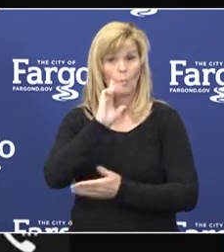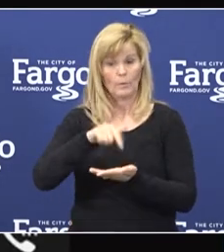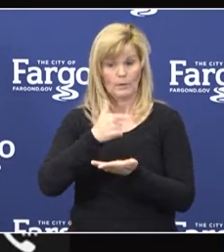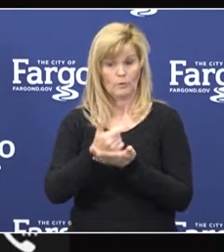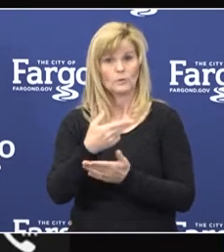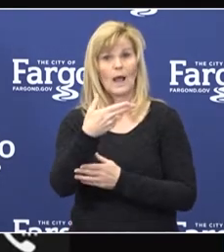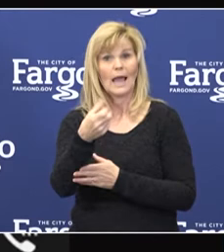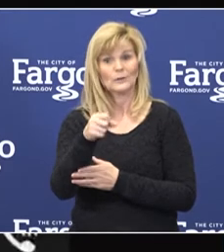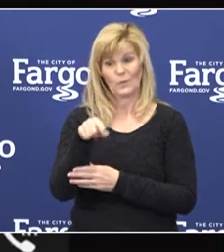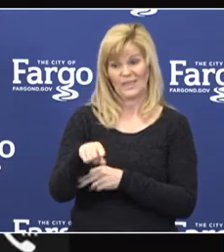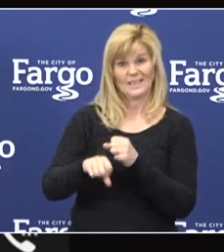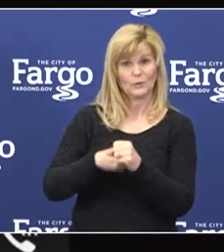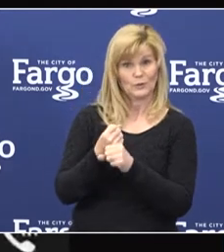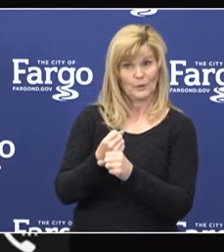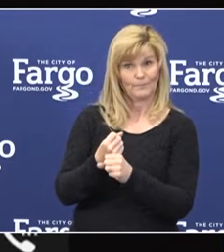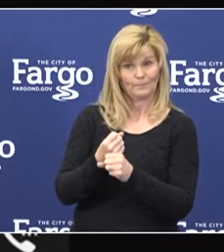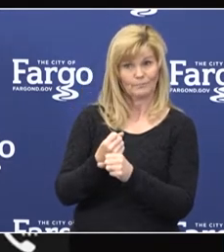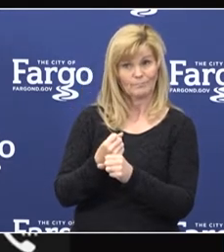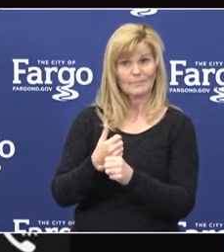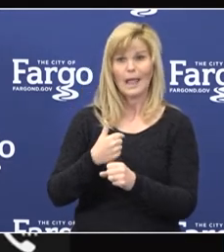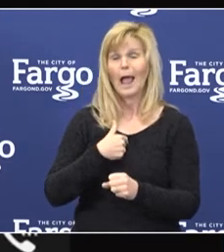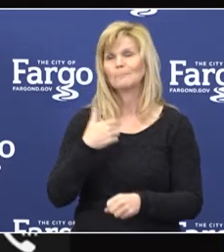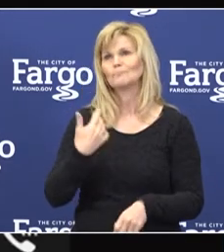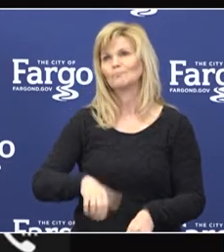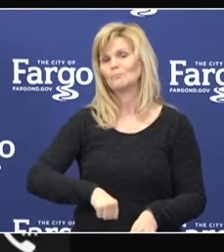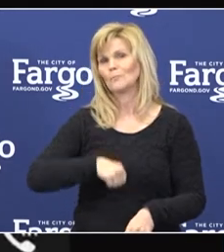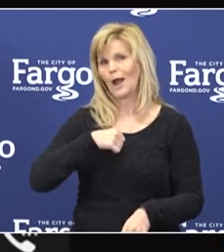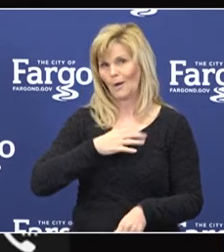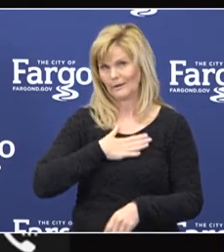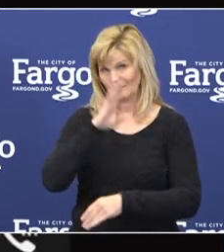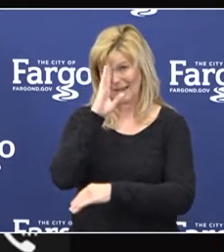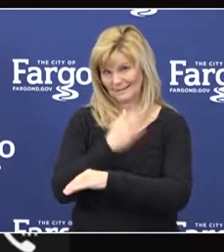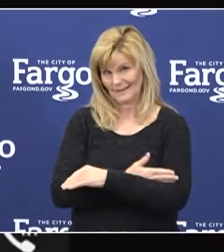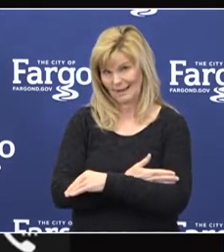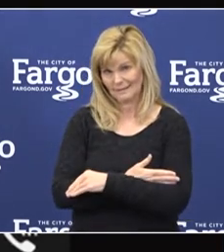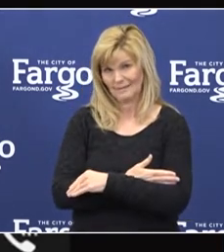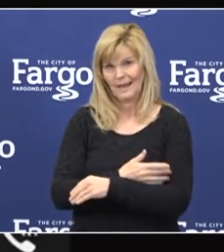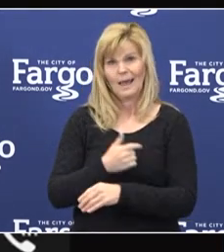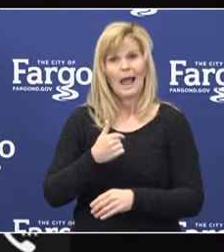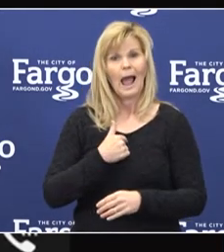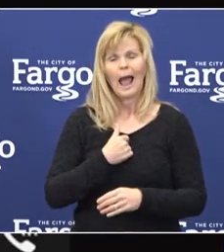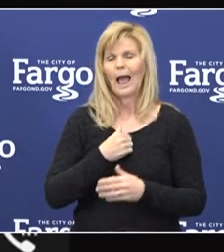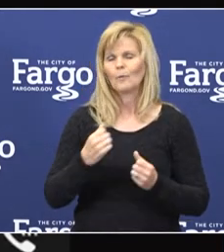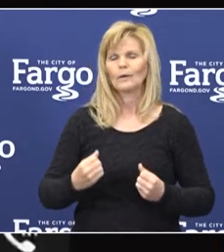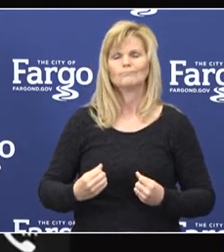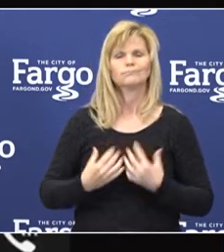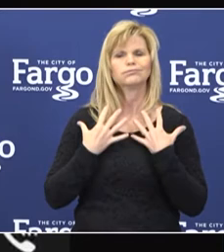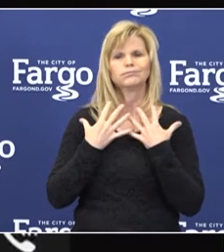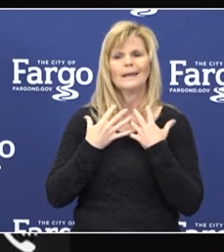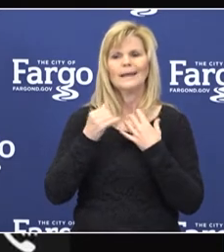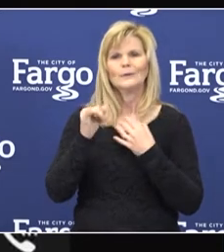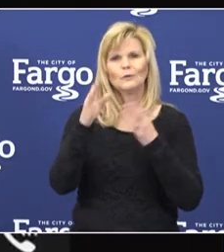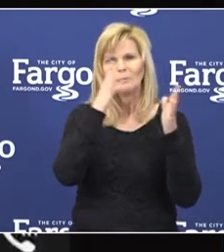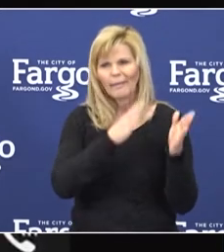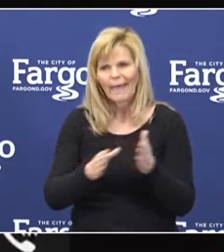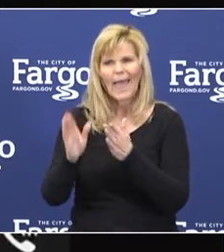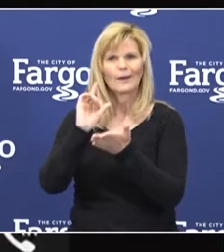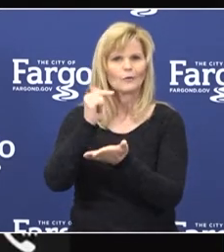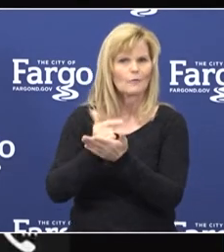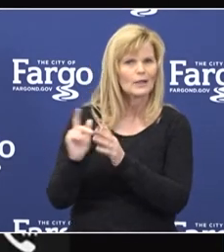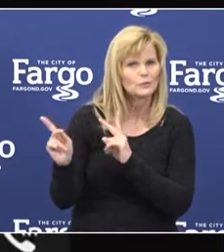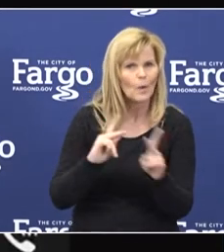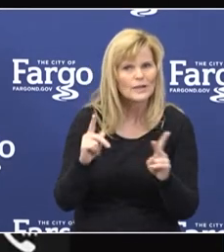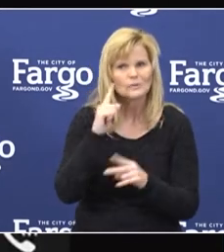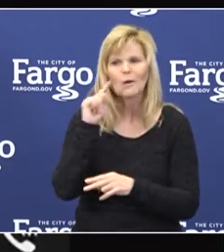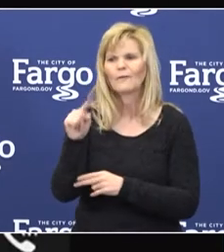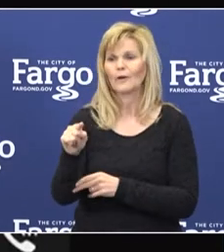from high school this year, who I am incredibly proud of. Nothing would make me happier to be able to plan a normal graduation party for